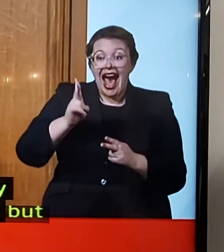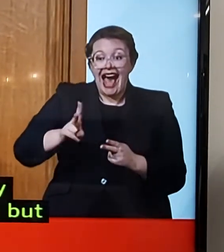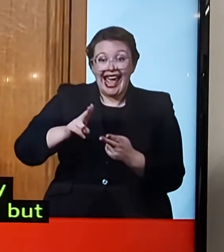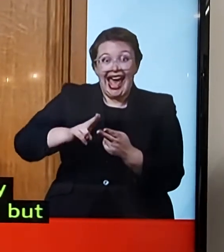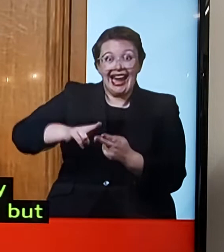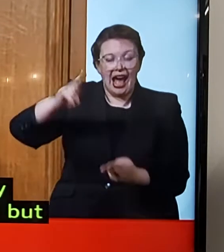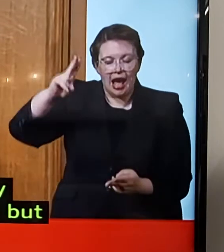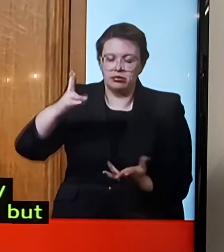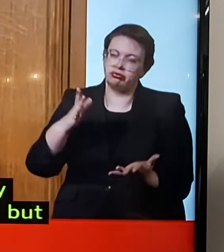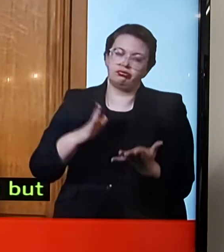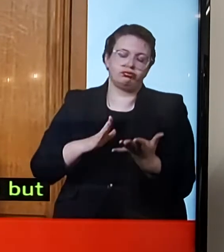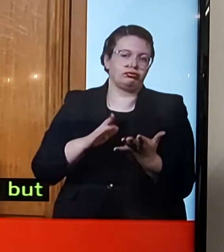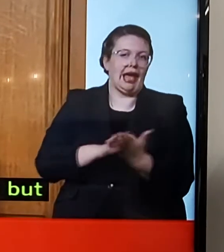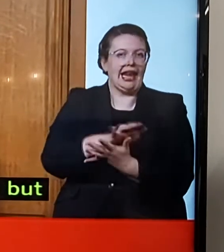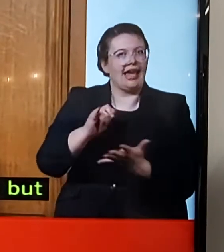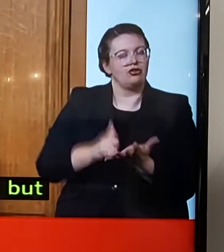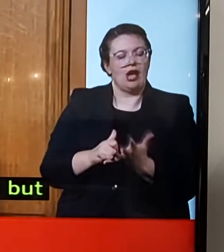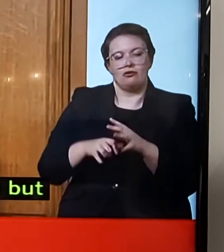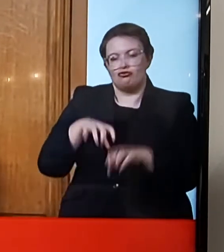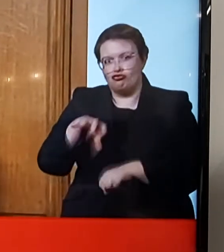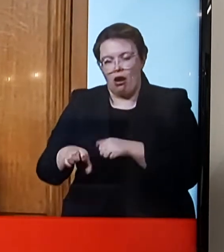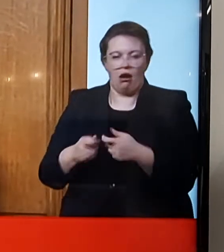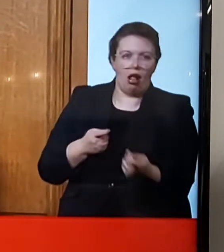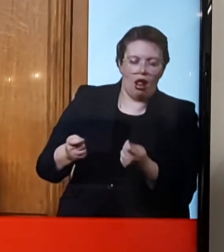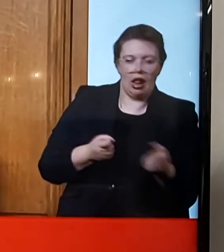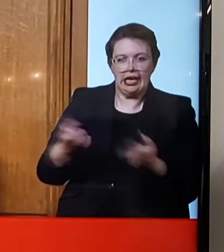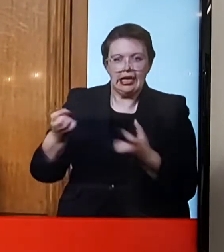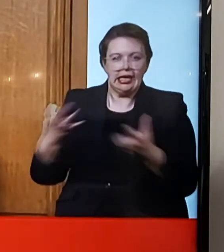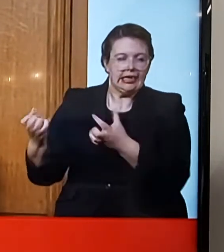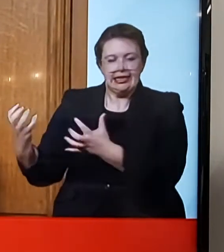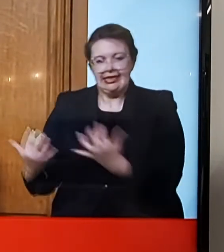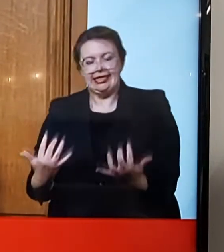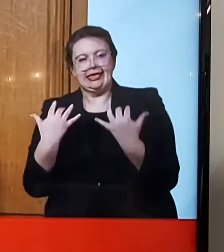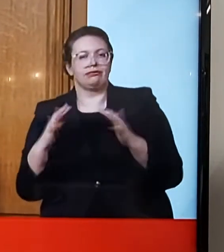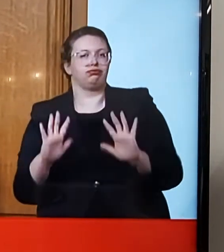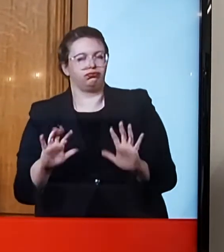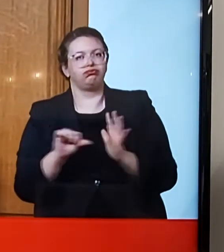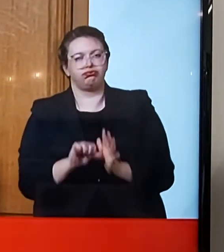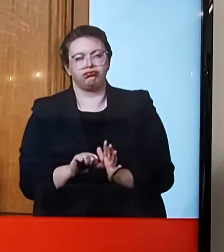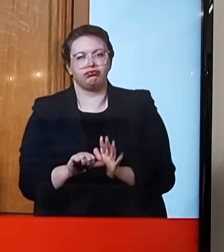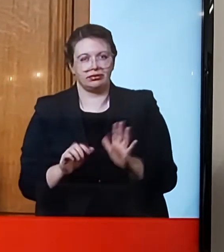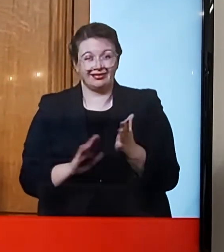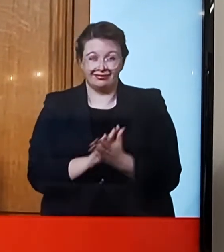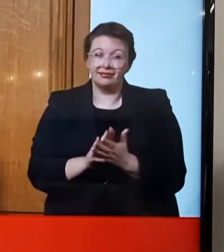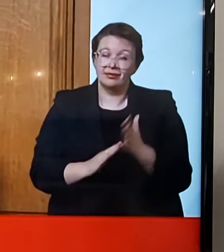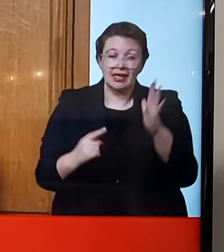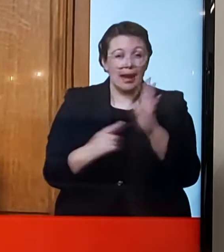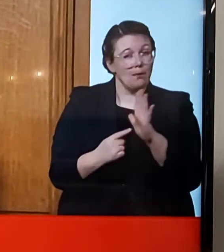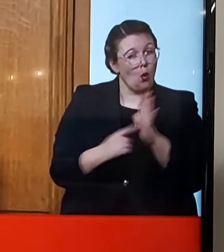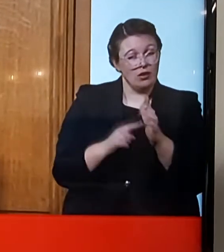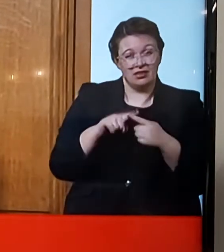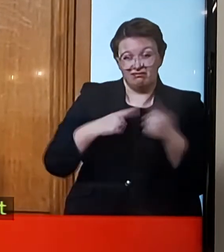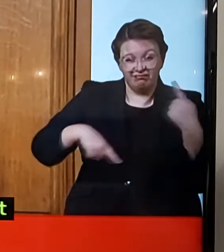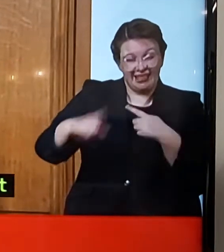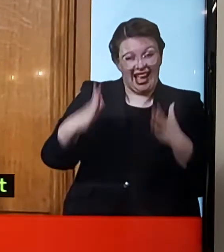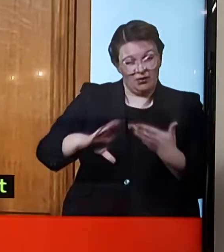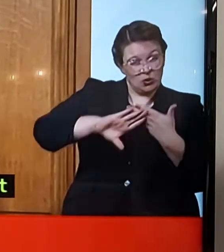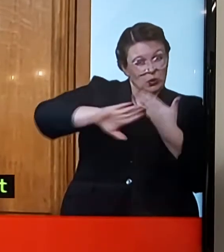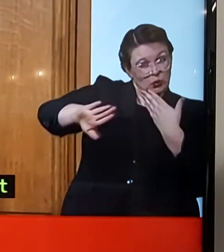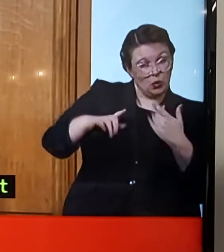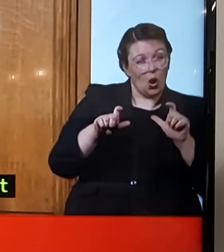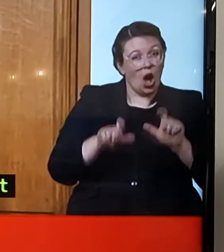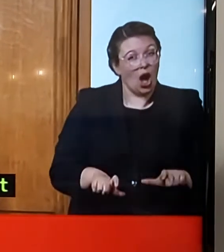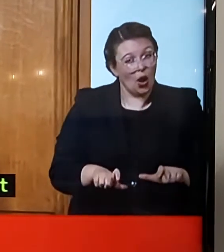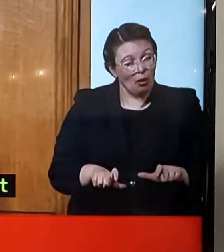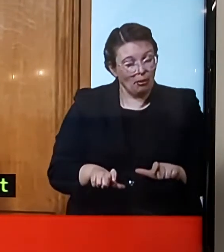NHS would get back into trouble extraordinarily fast. So it's essential that people carry on with social distance as they are, but some of